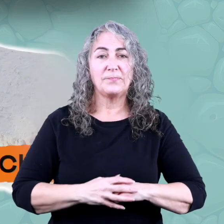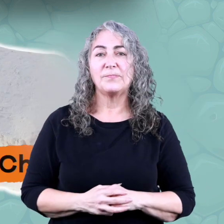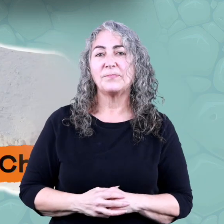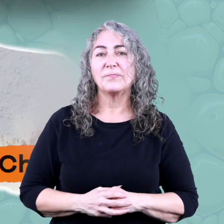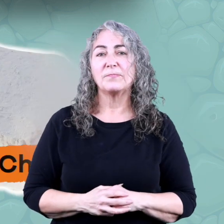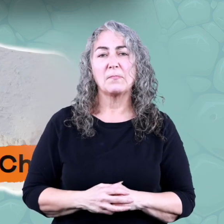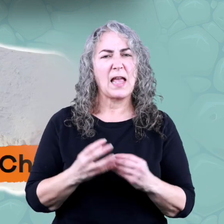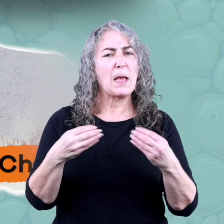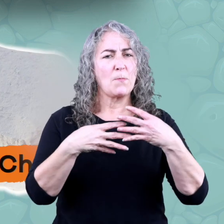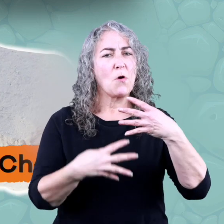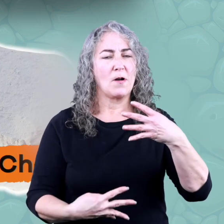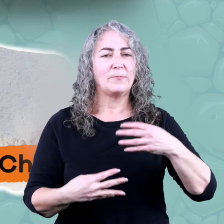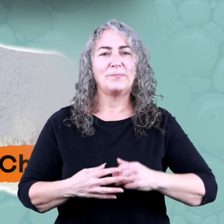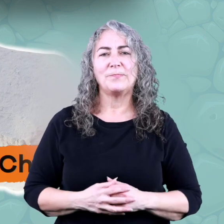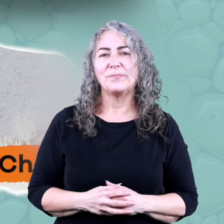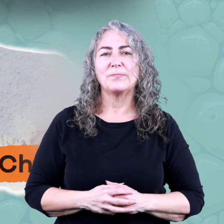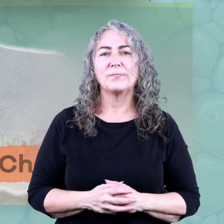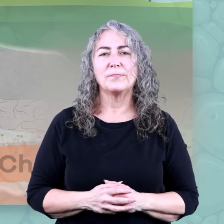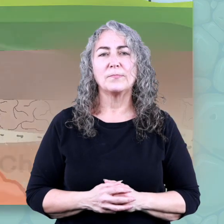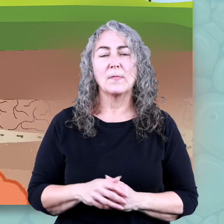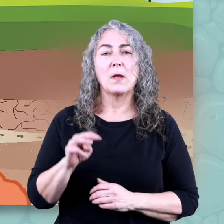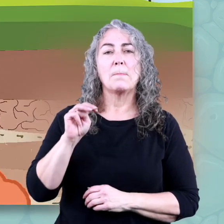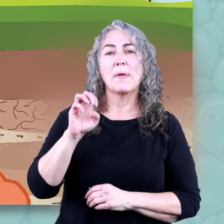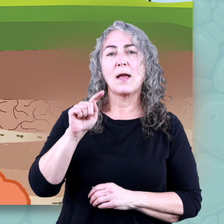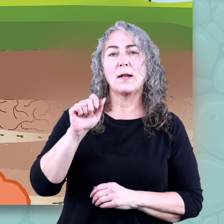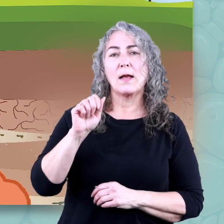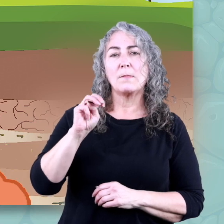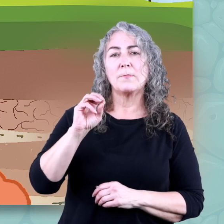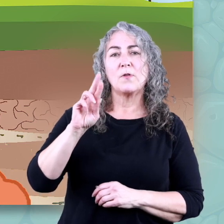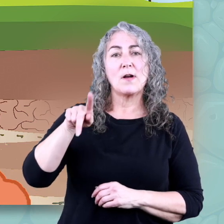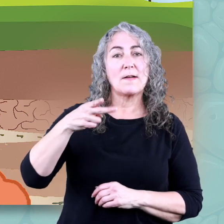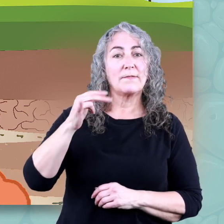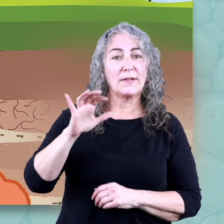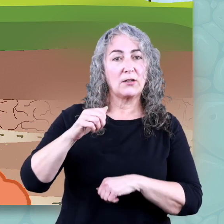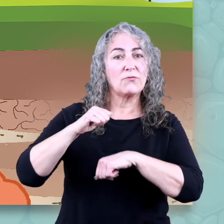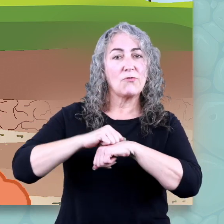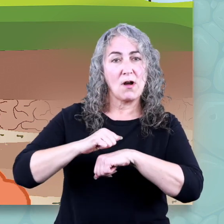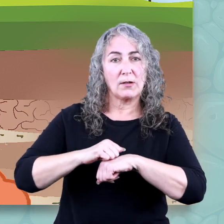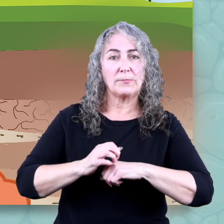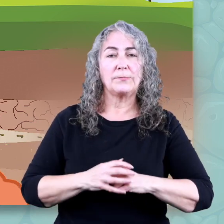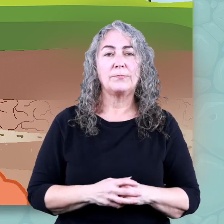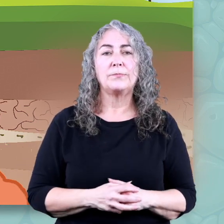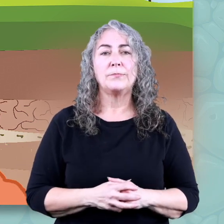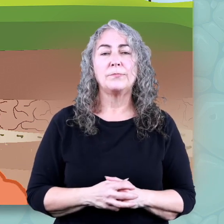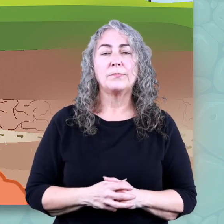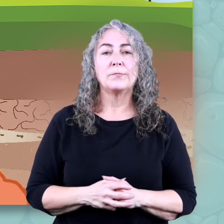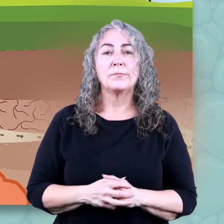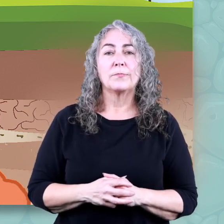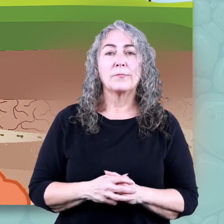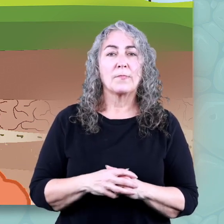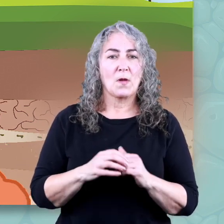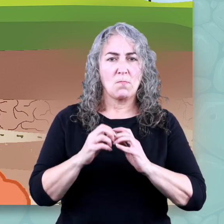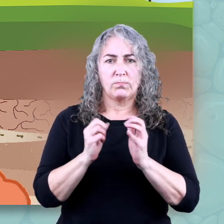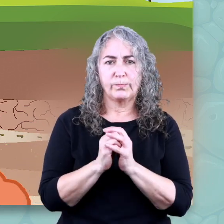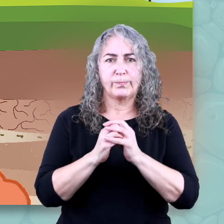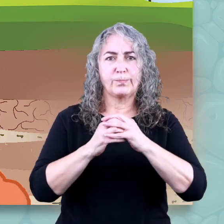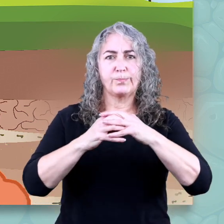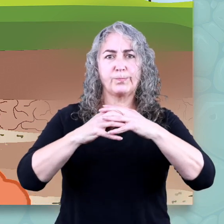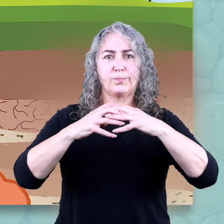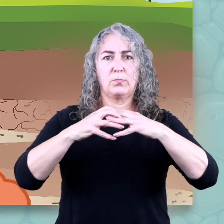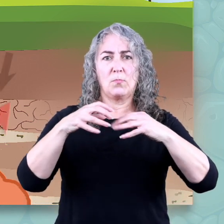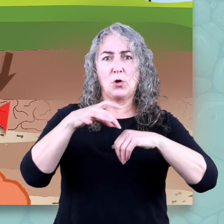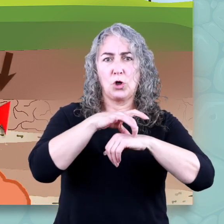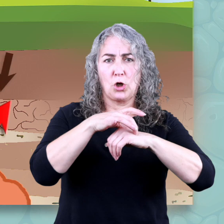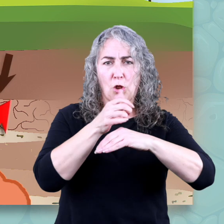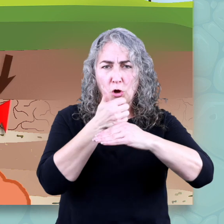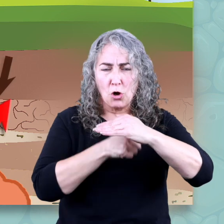chalk, and more. Metamorphic rocks. Metamorphic rocks are formed